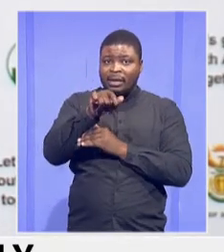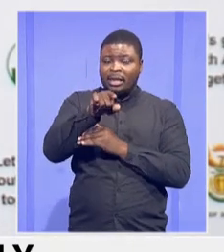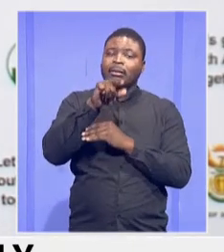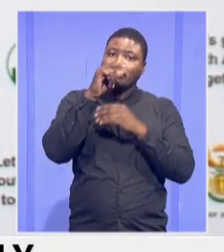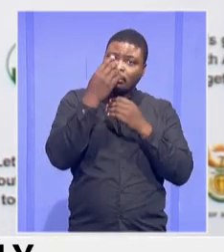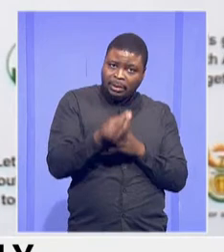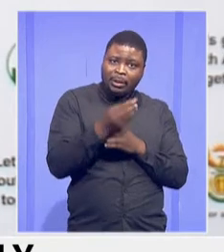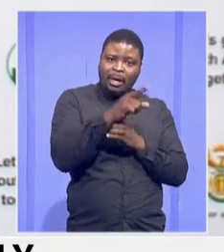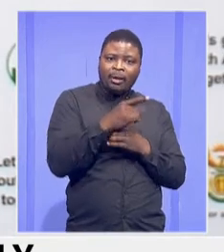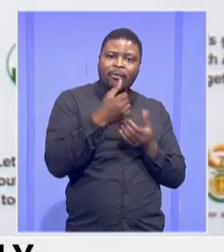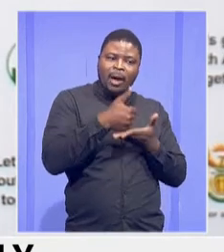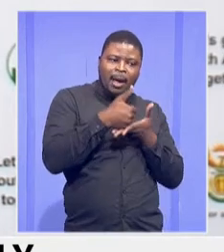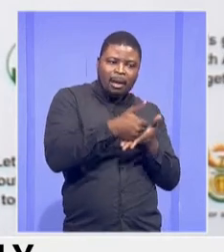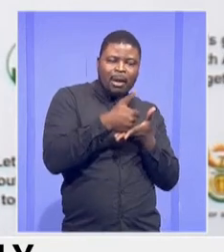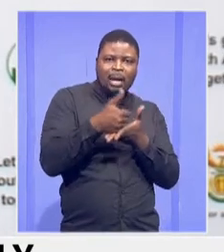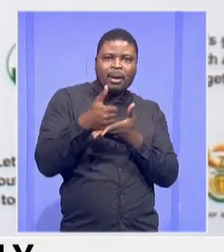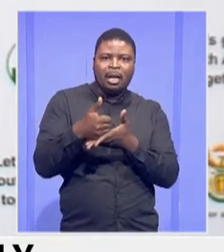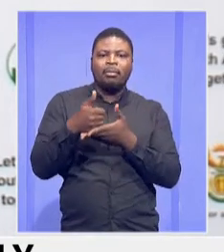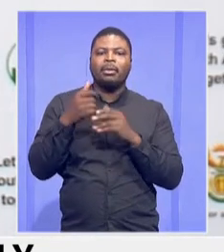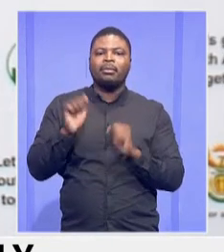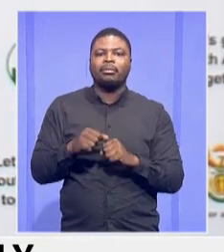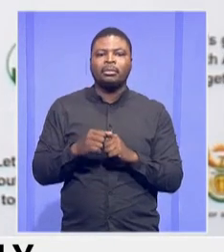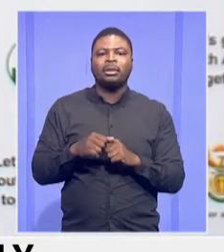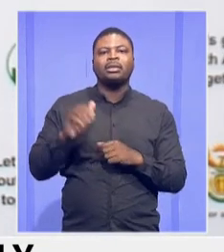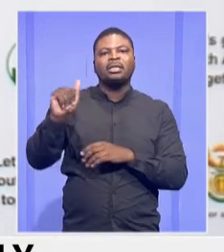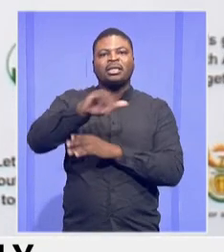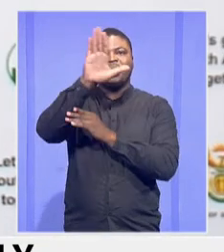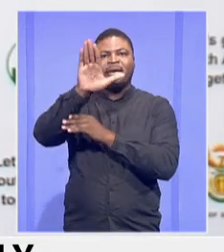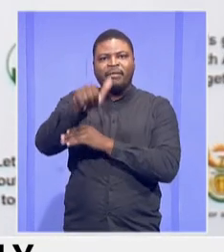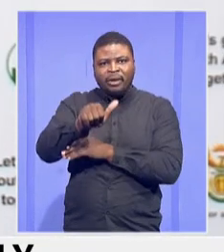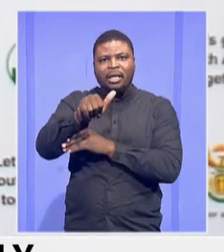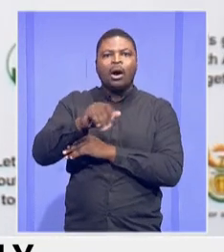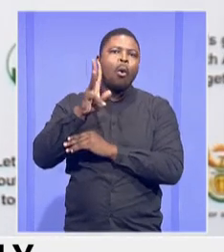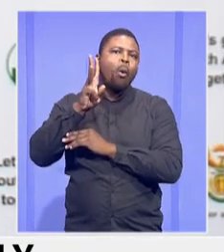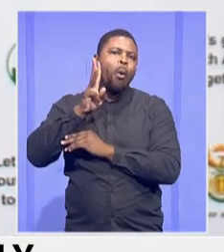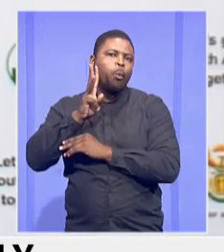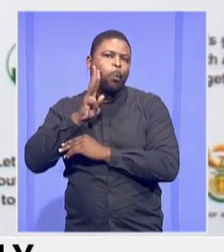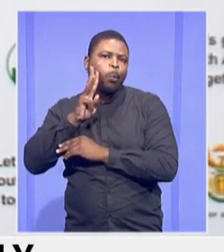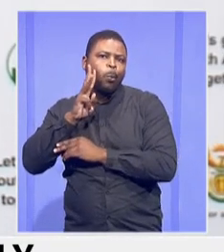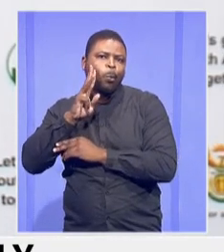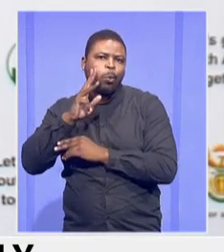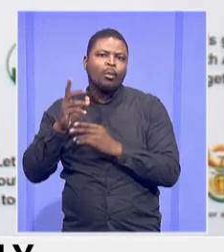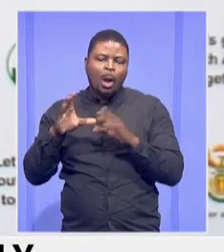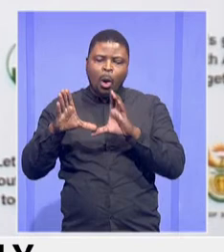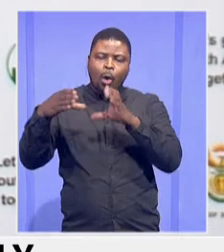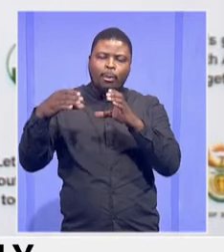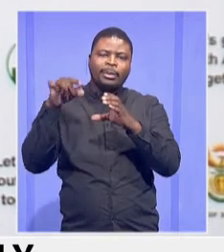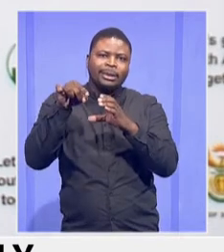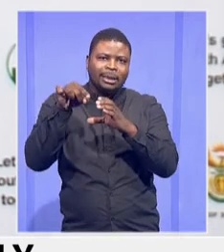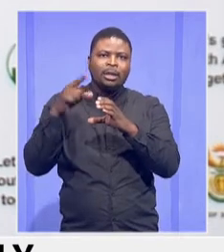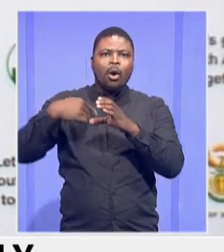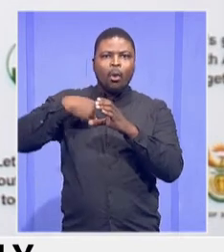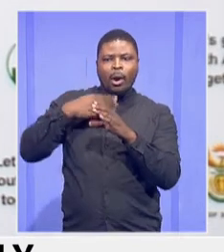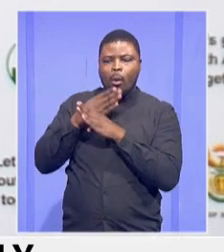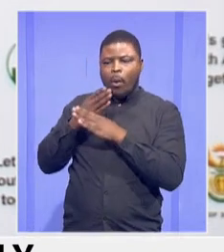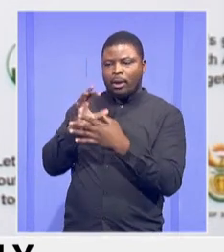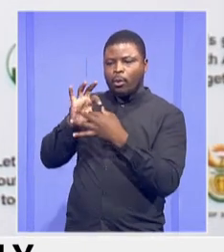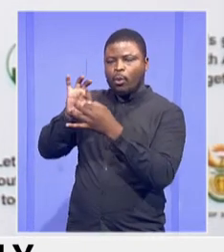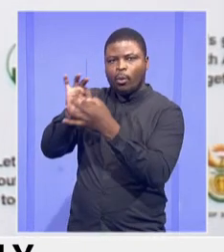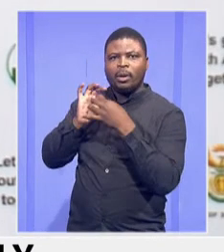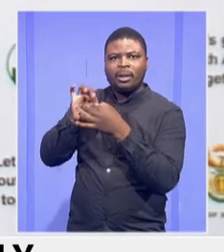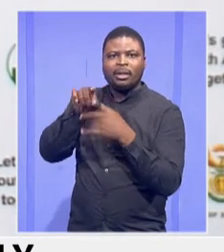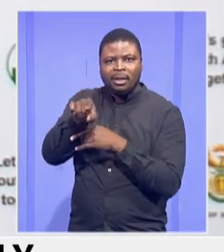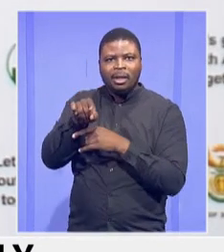South African Water Research Commission, we are working with them on a number of these projects to look at different solutions.